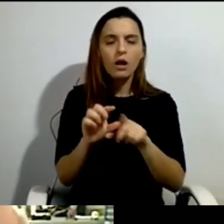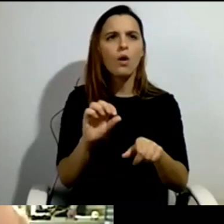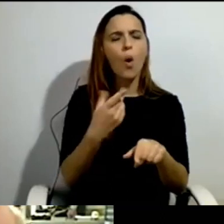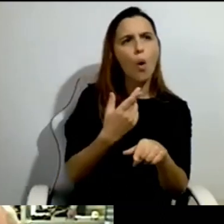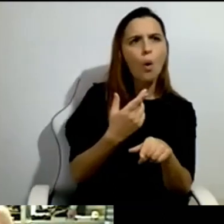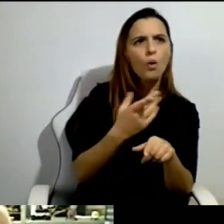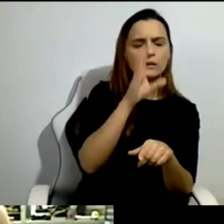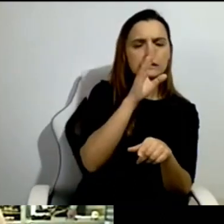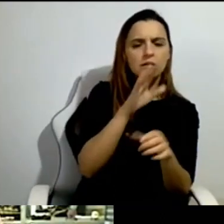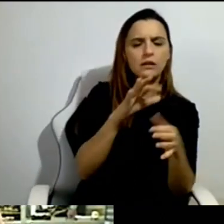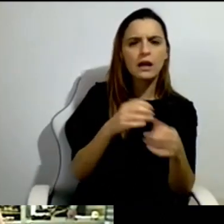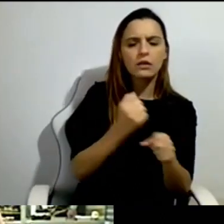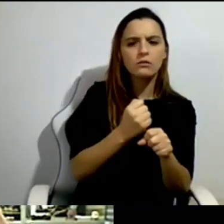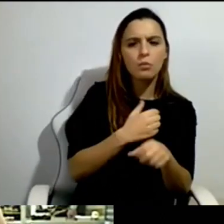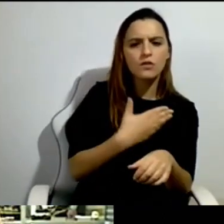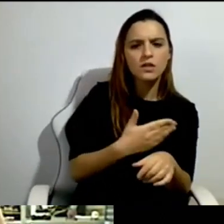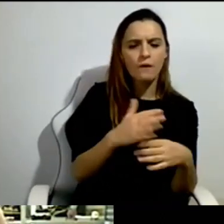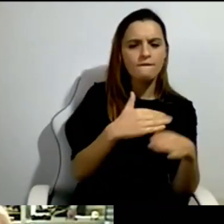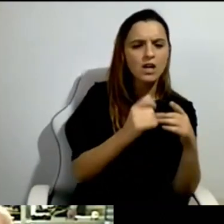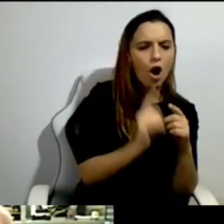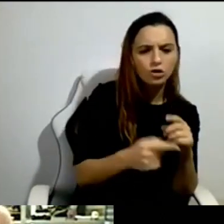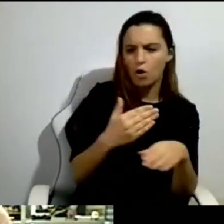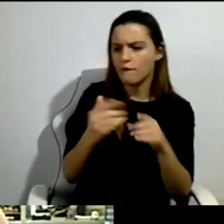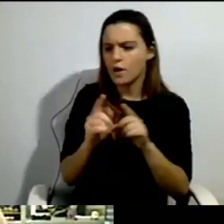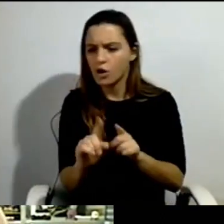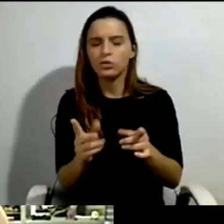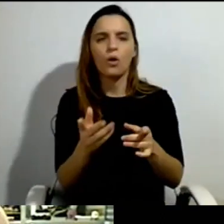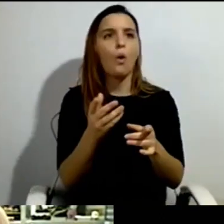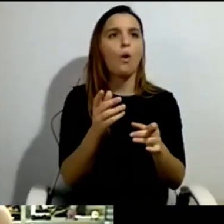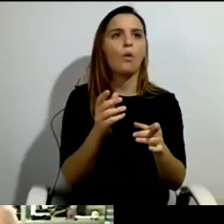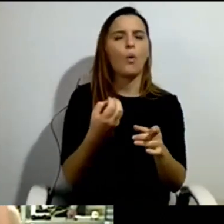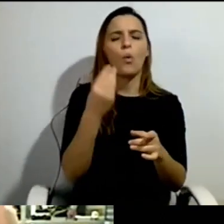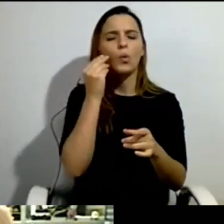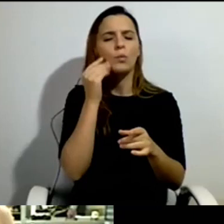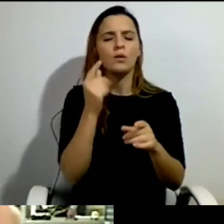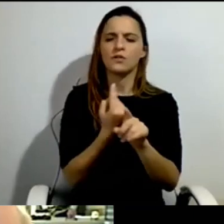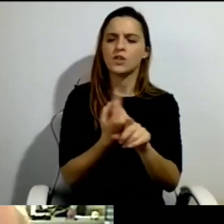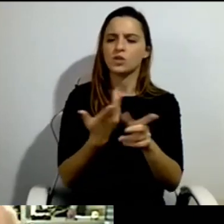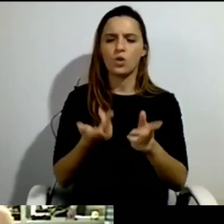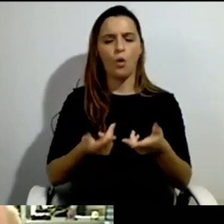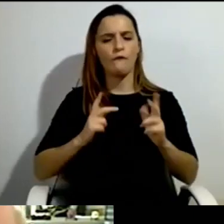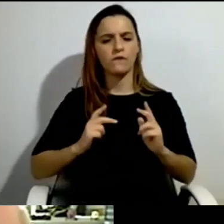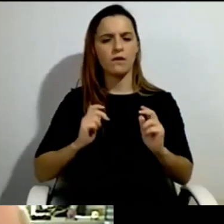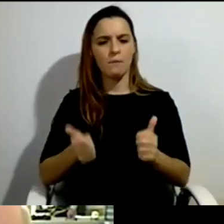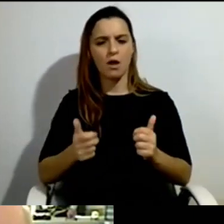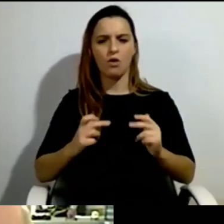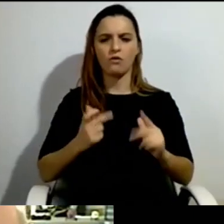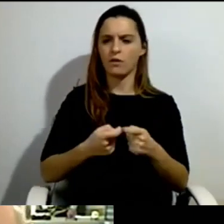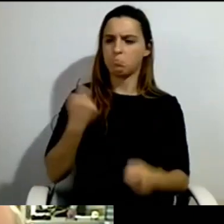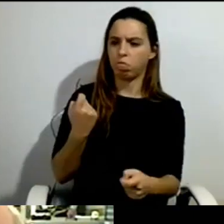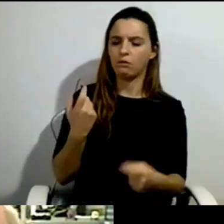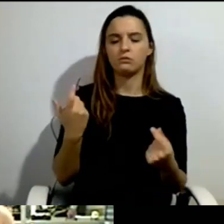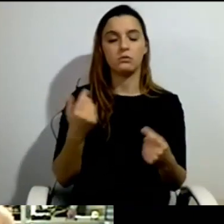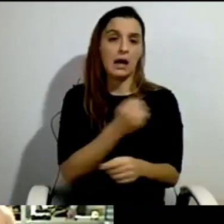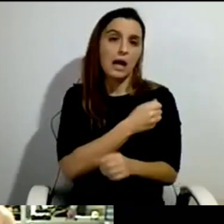services for their home, and so on. So we tried to get a mixture of all these measures and to